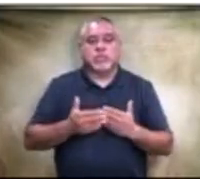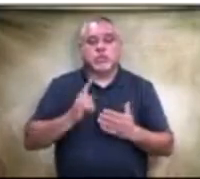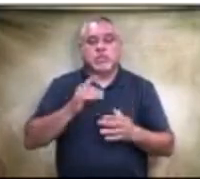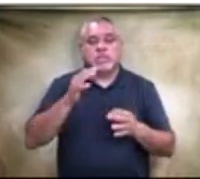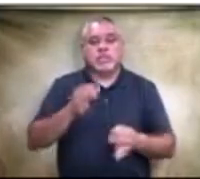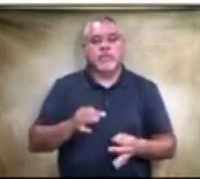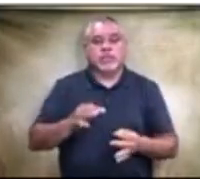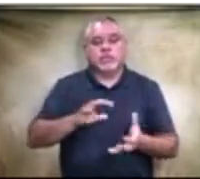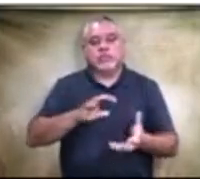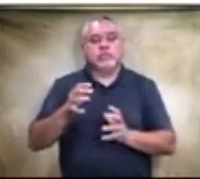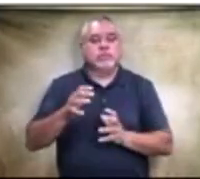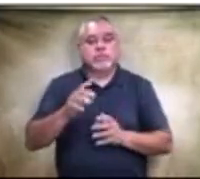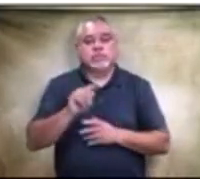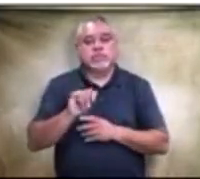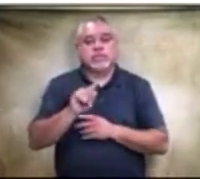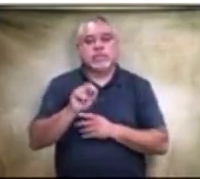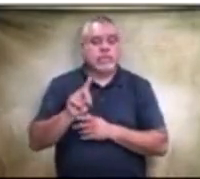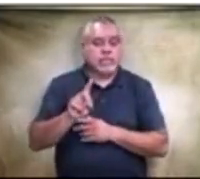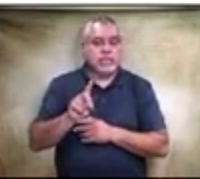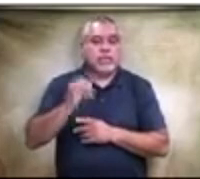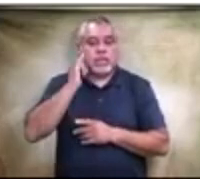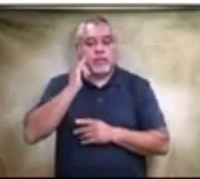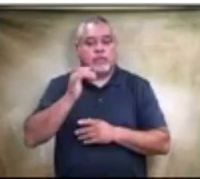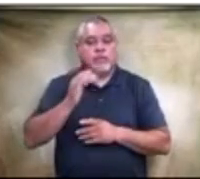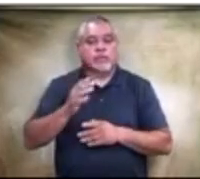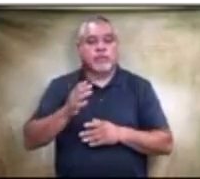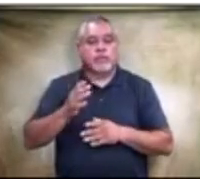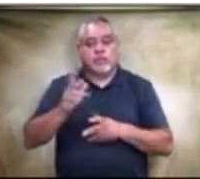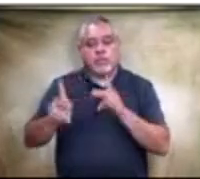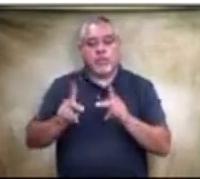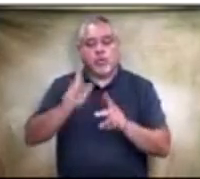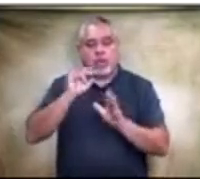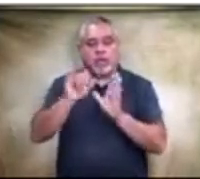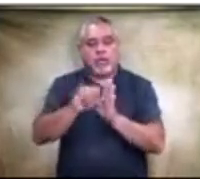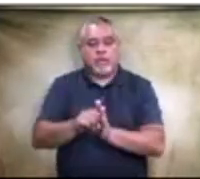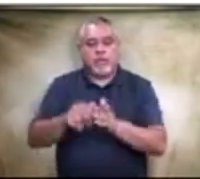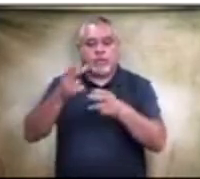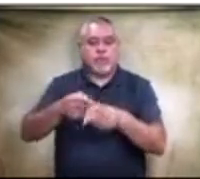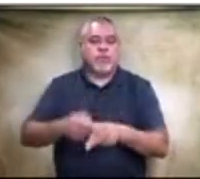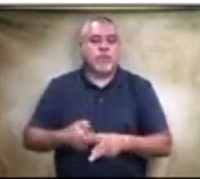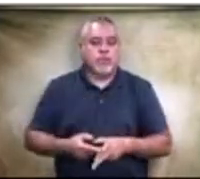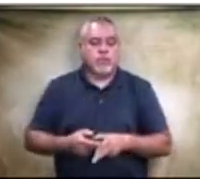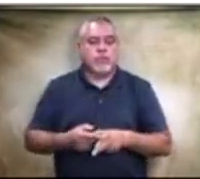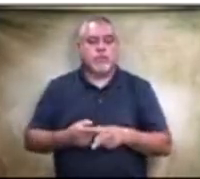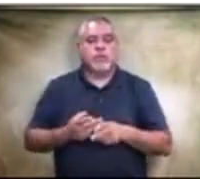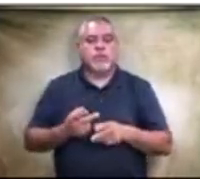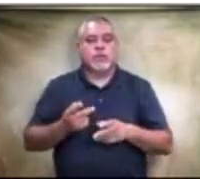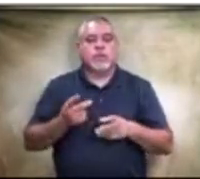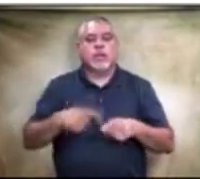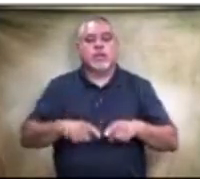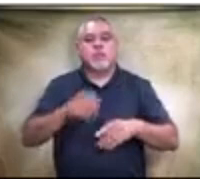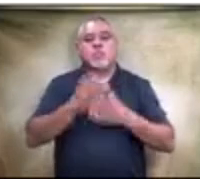if individuals were identified as part of